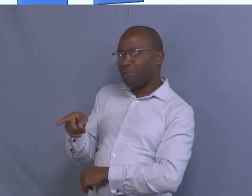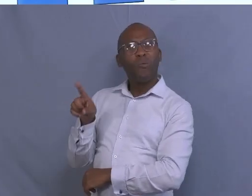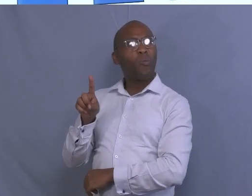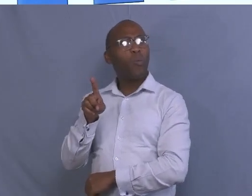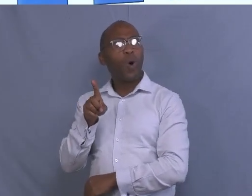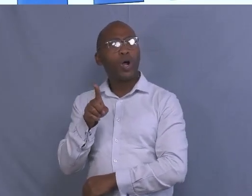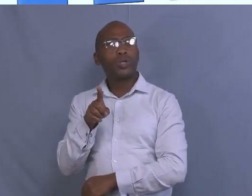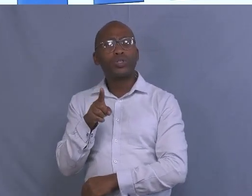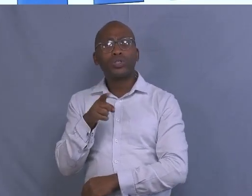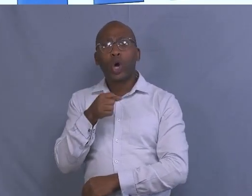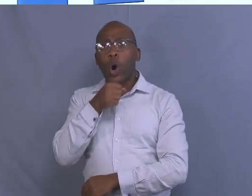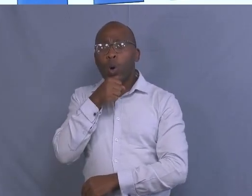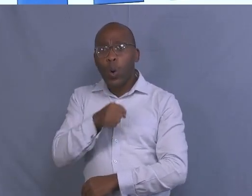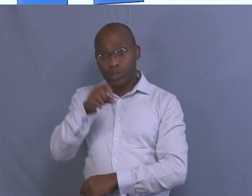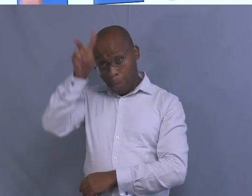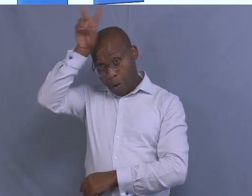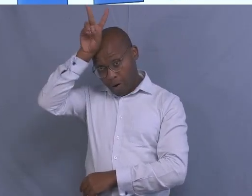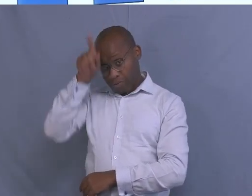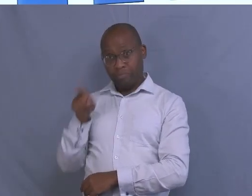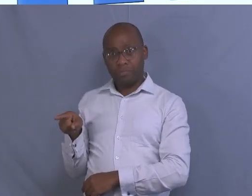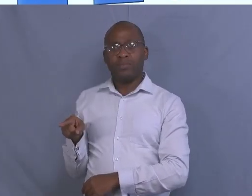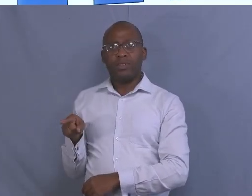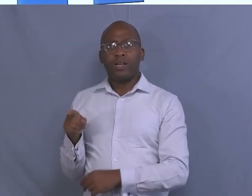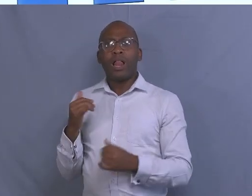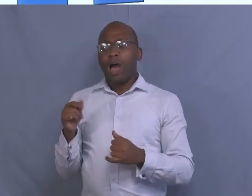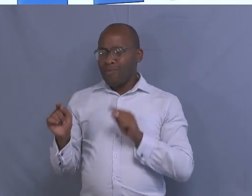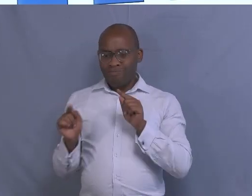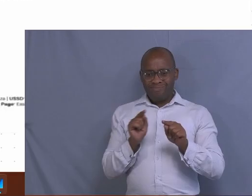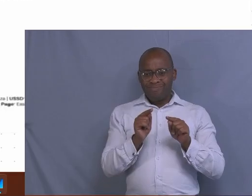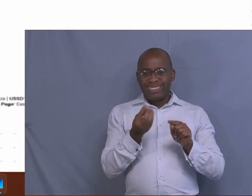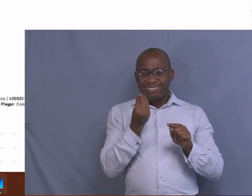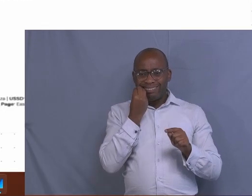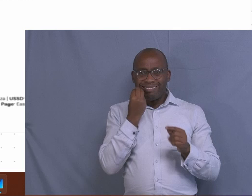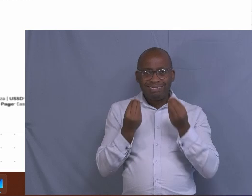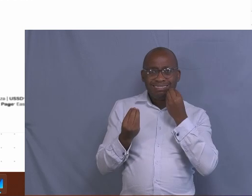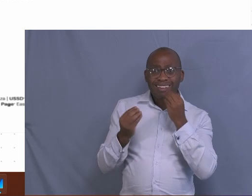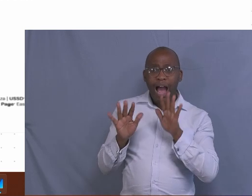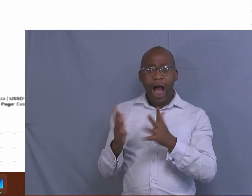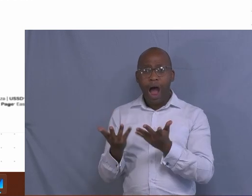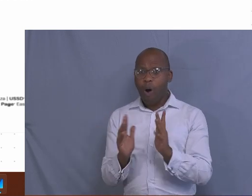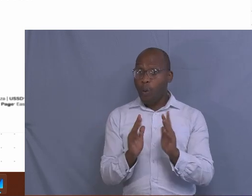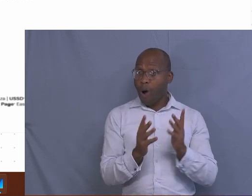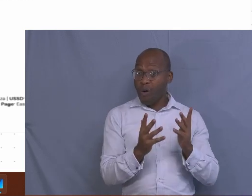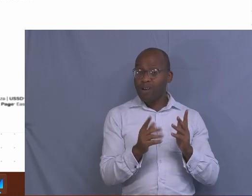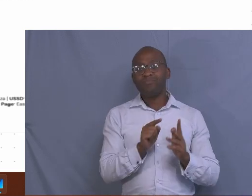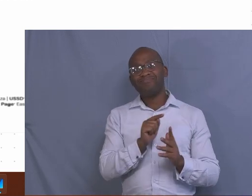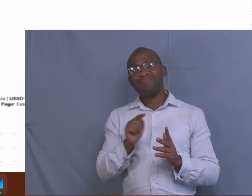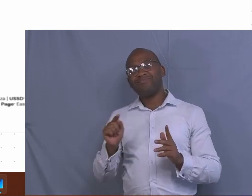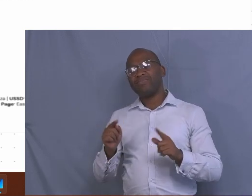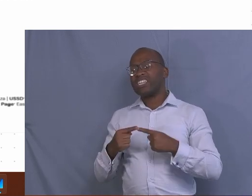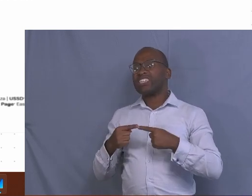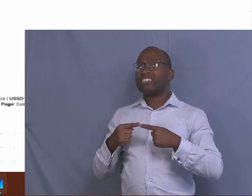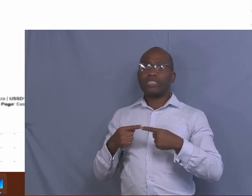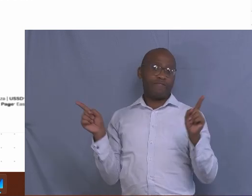normally overgraze the soil compared to sheep. Then to determine the grazing capacity or the